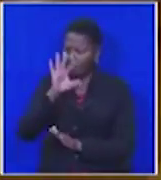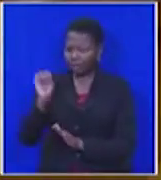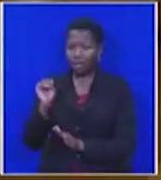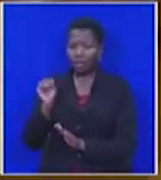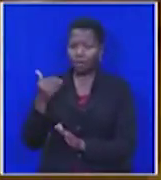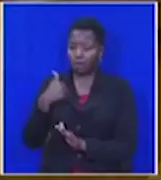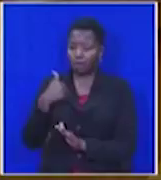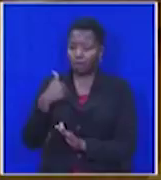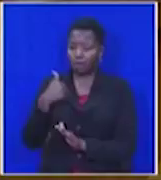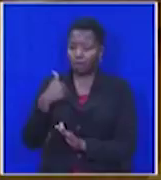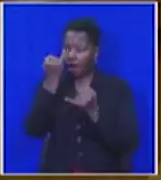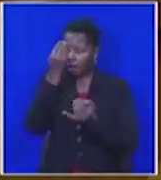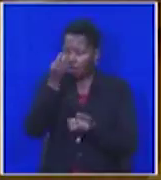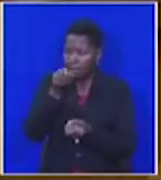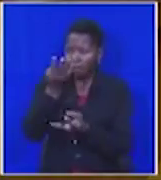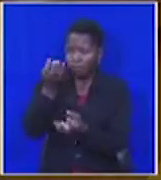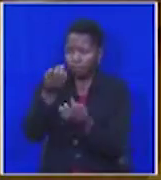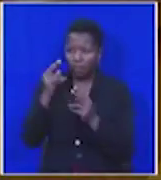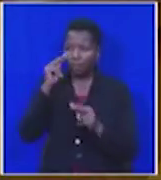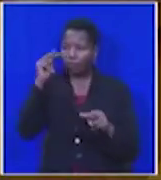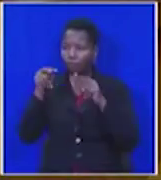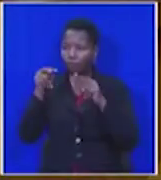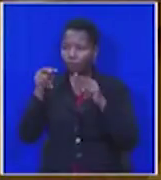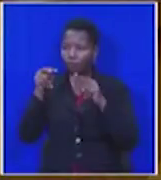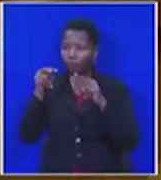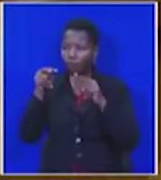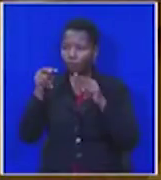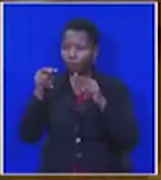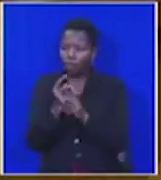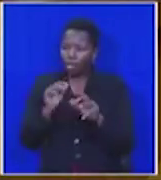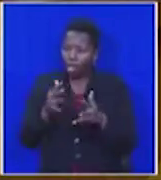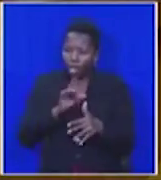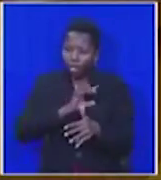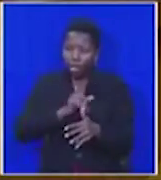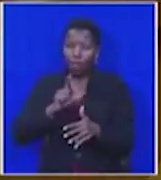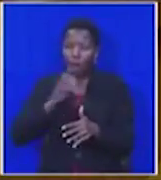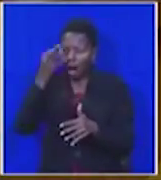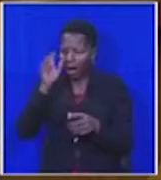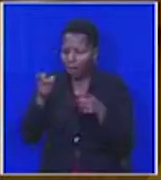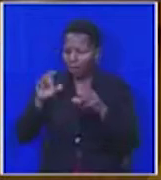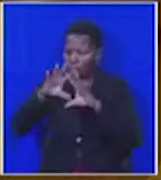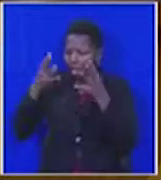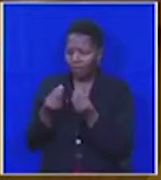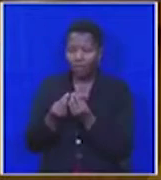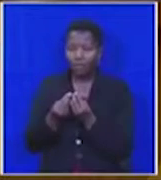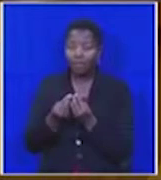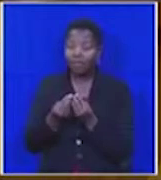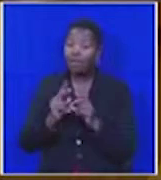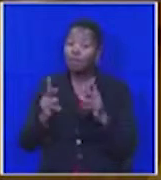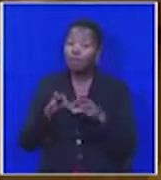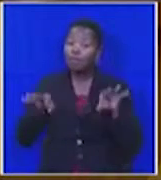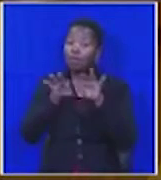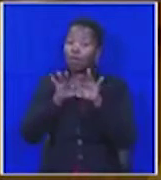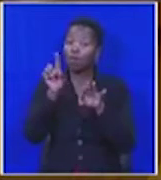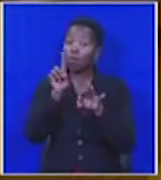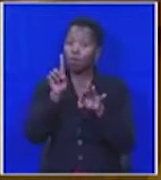to share ideas or views be inhibited by fear or state control. But perhaps more importantly, they